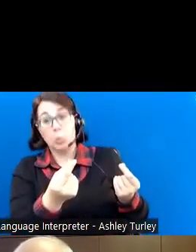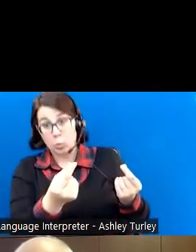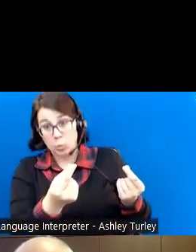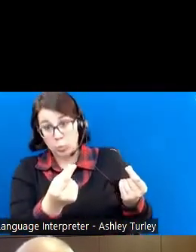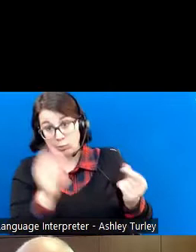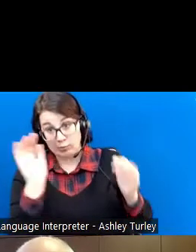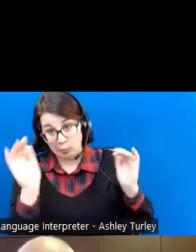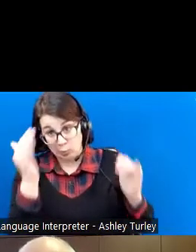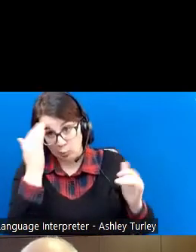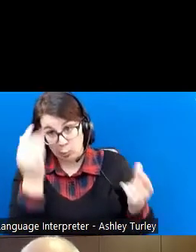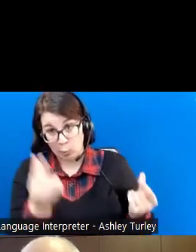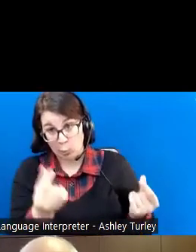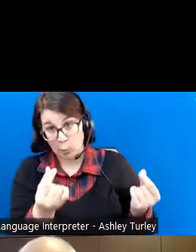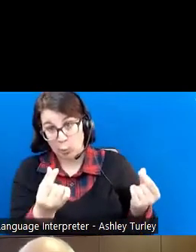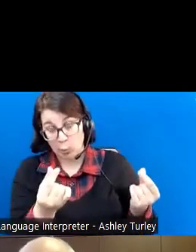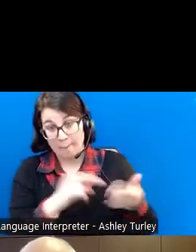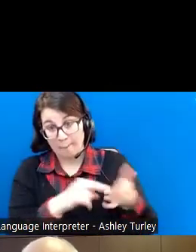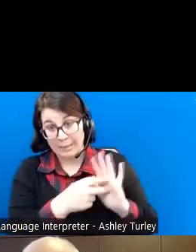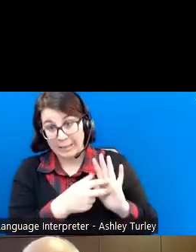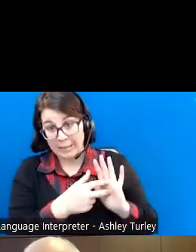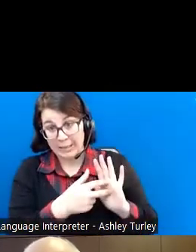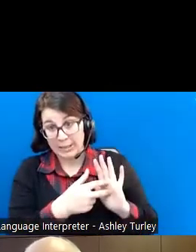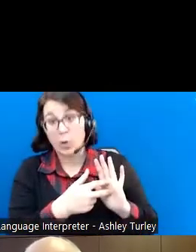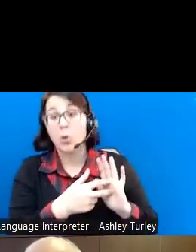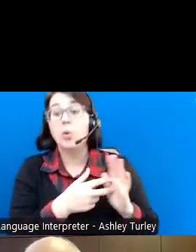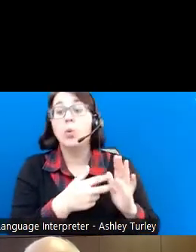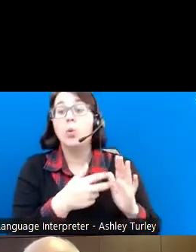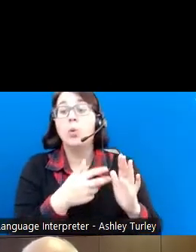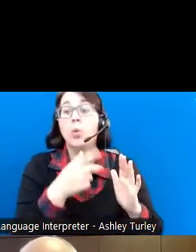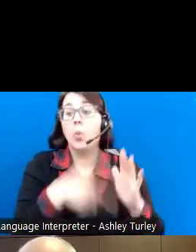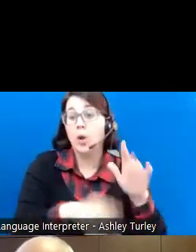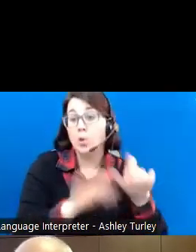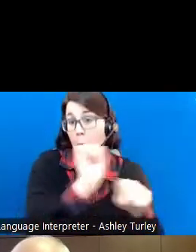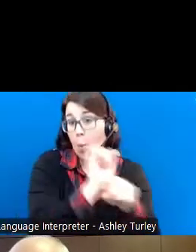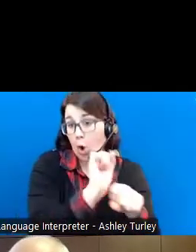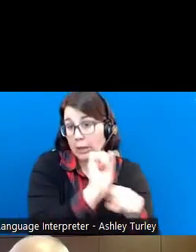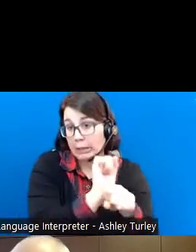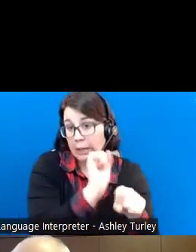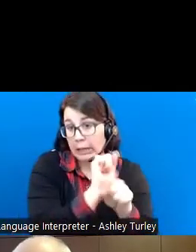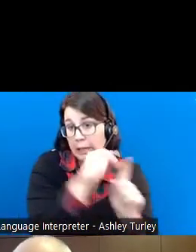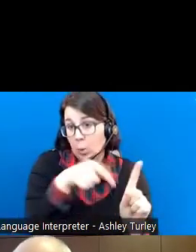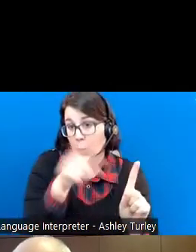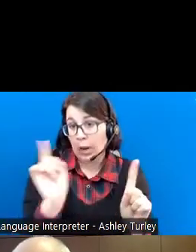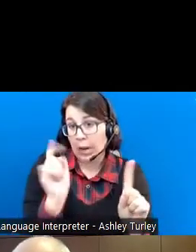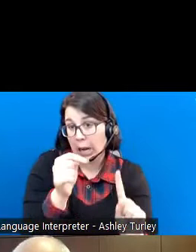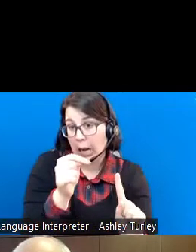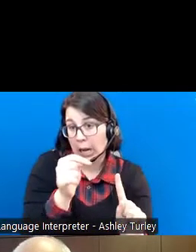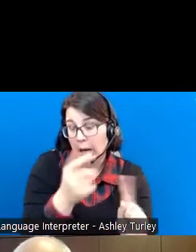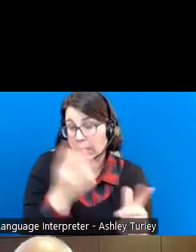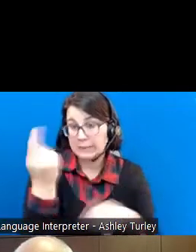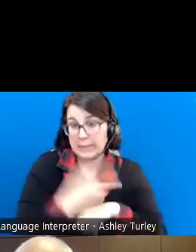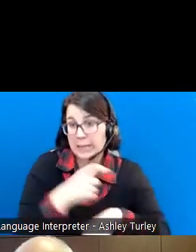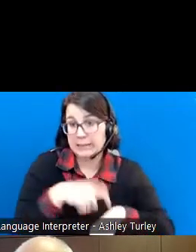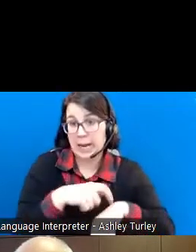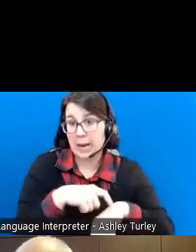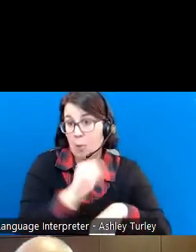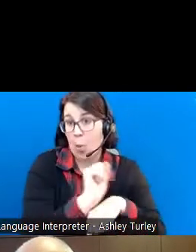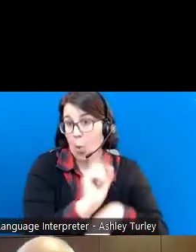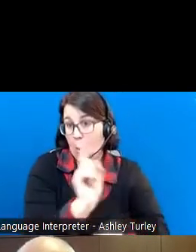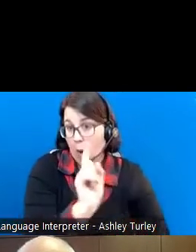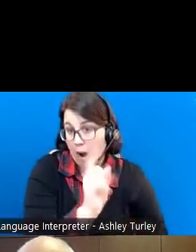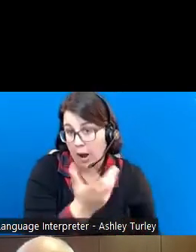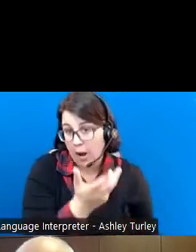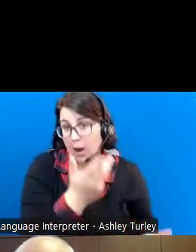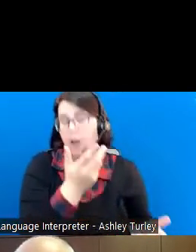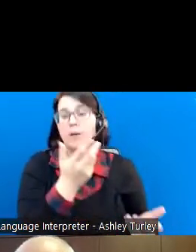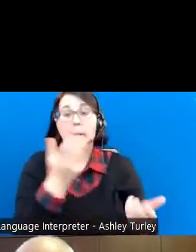know, basically, what do you do is, what do you do with your time during the daytime? It could be answered a lot of different ways,